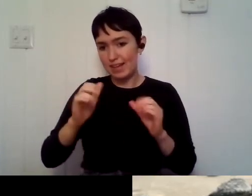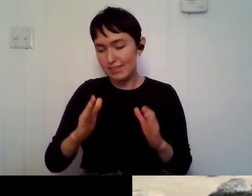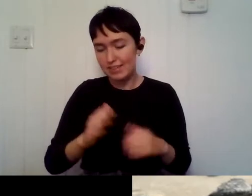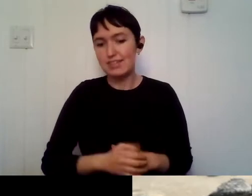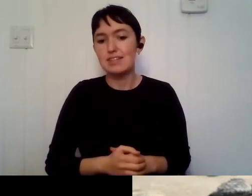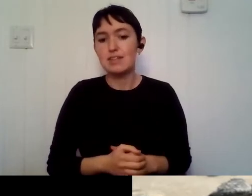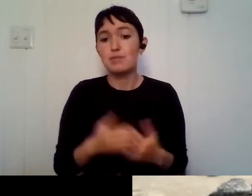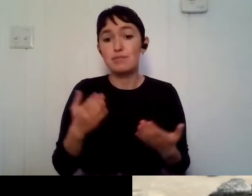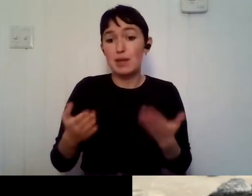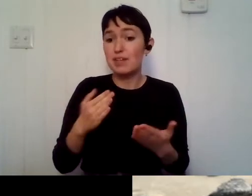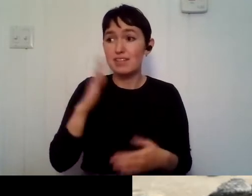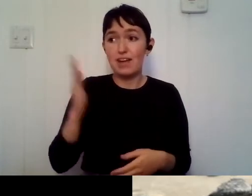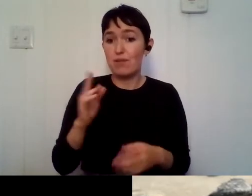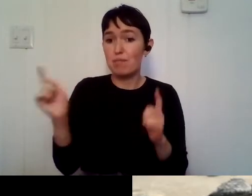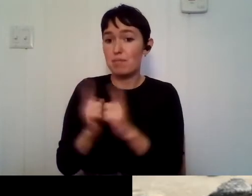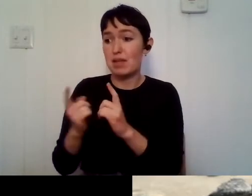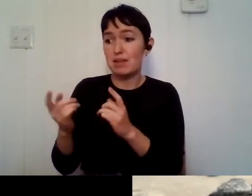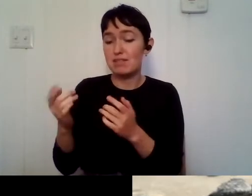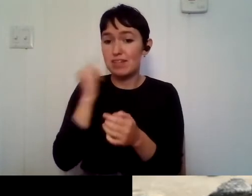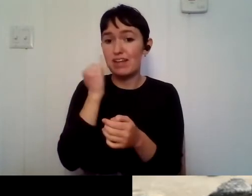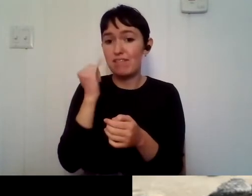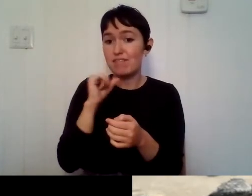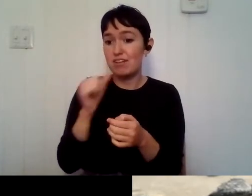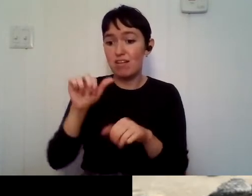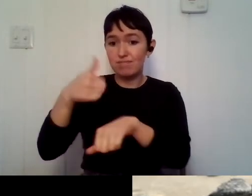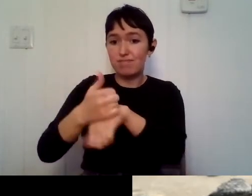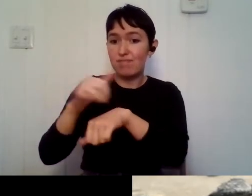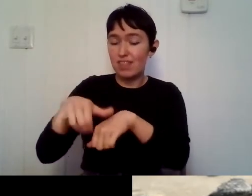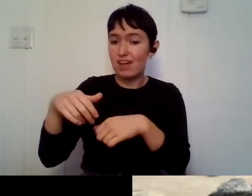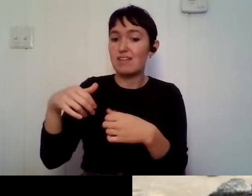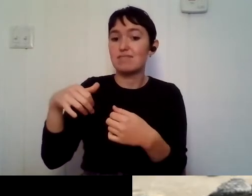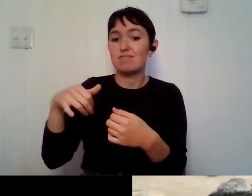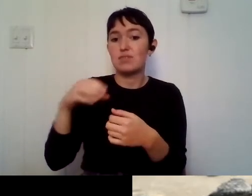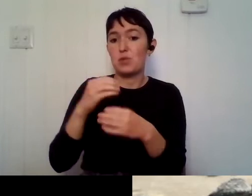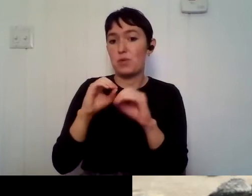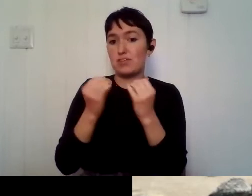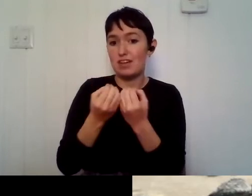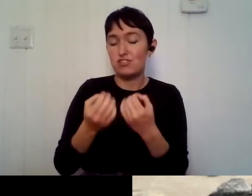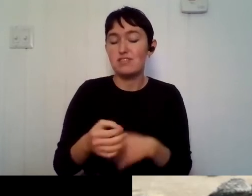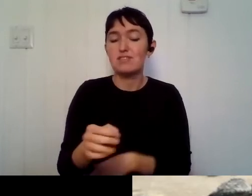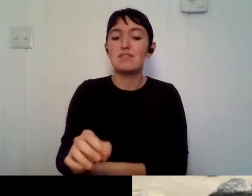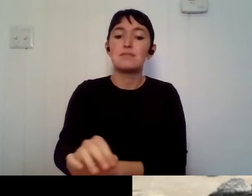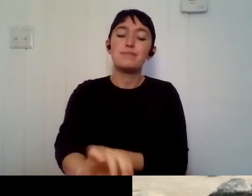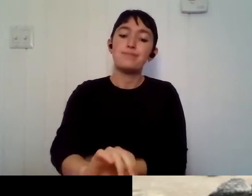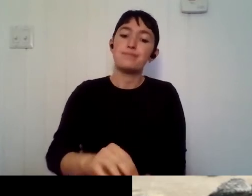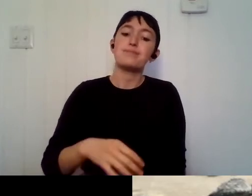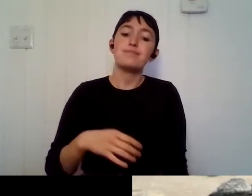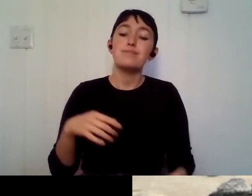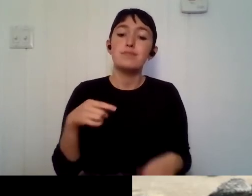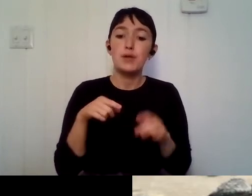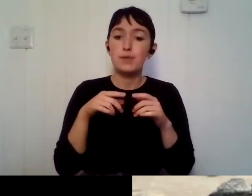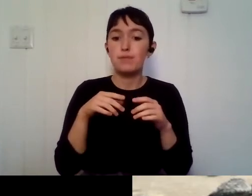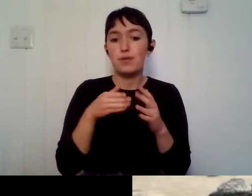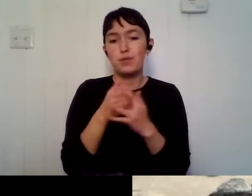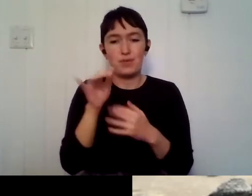in life. Uh, if we would have met at all, um, back through black marine science, were able to meet. Um, yeah.